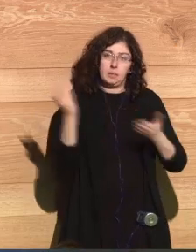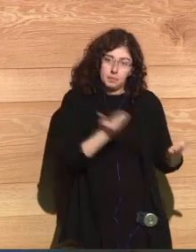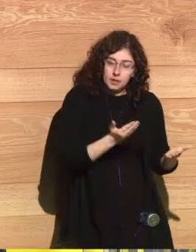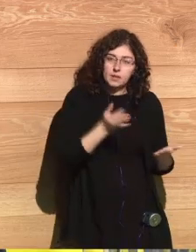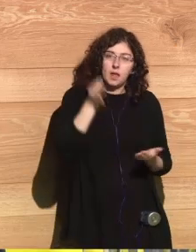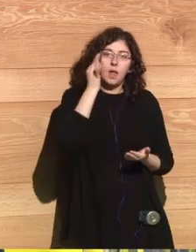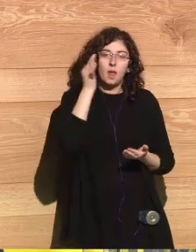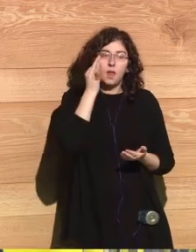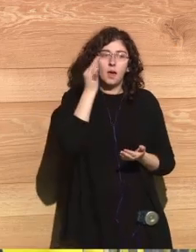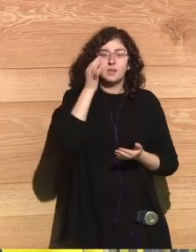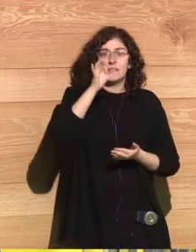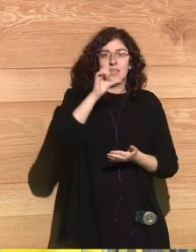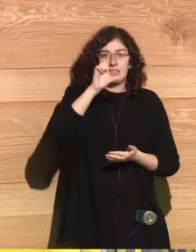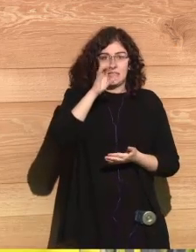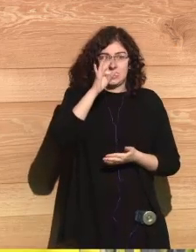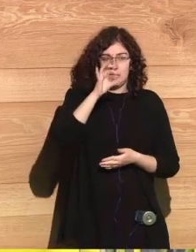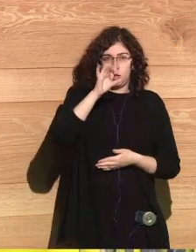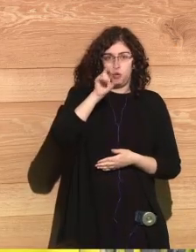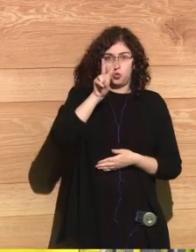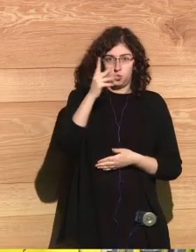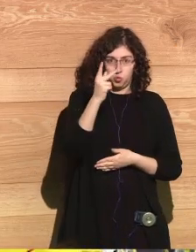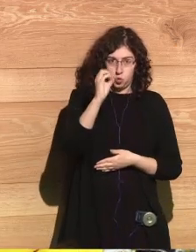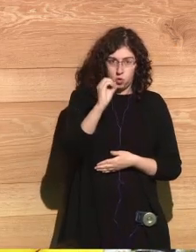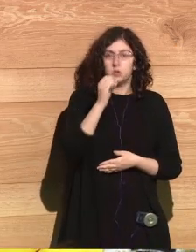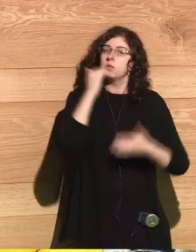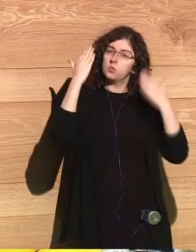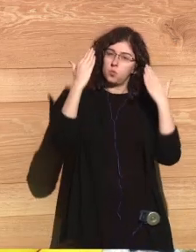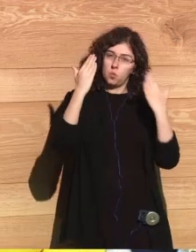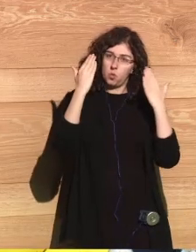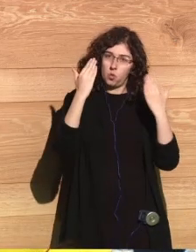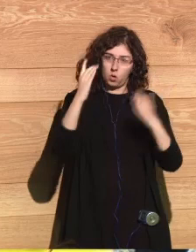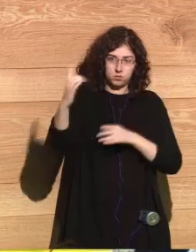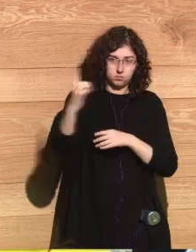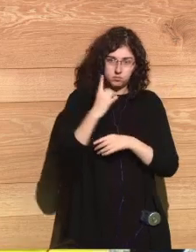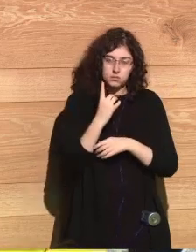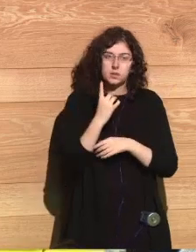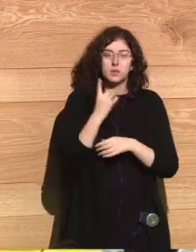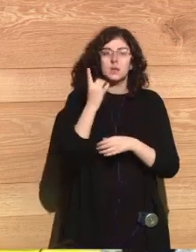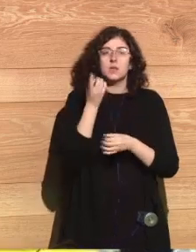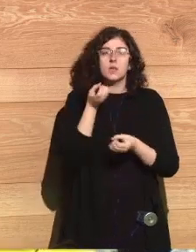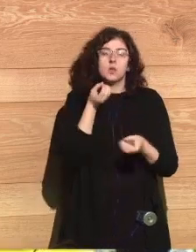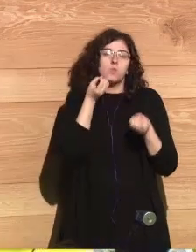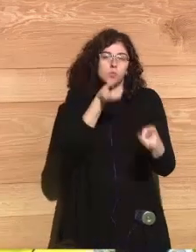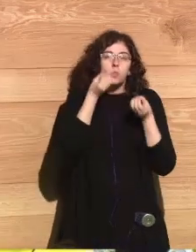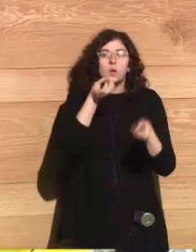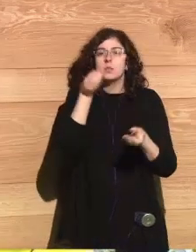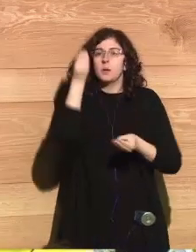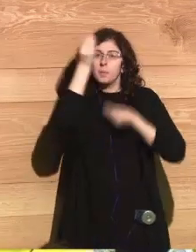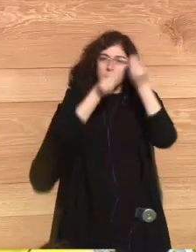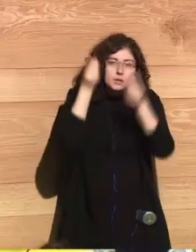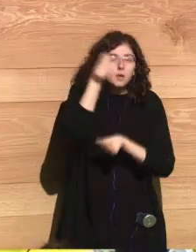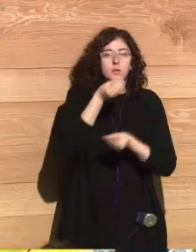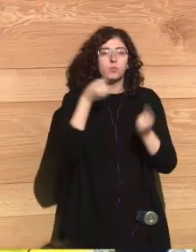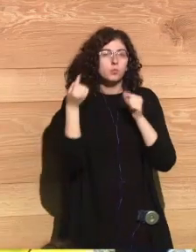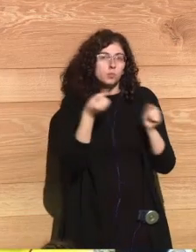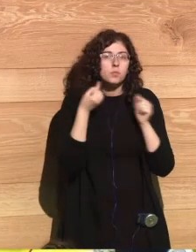I guess here today Mrs. Setsuko Thurlow it's a great pleasure to have you here with us so you can share your thoughts